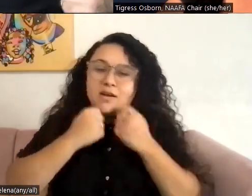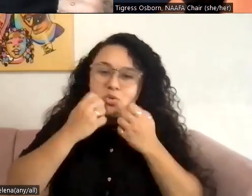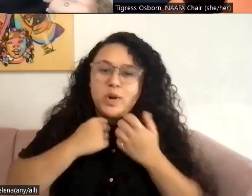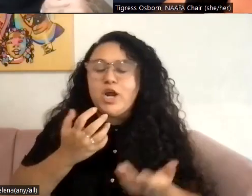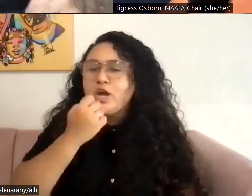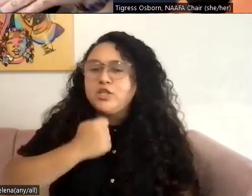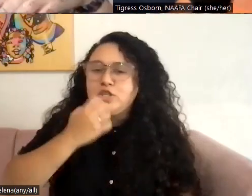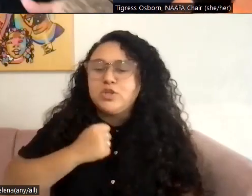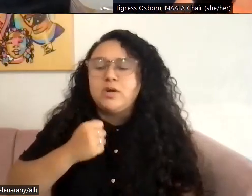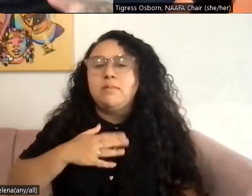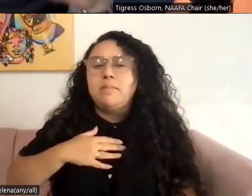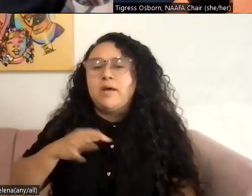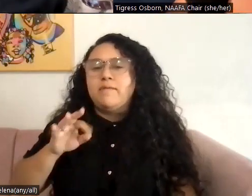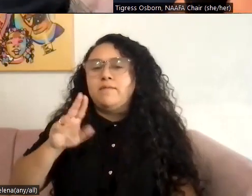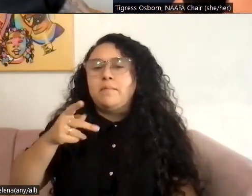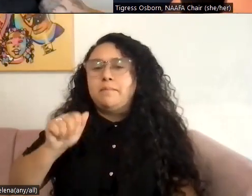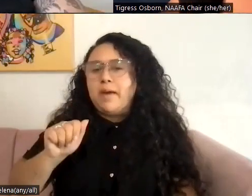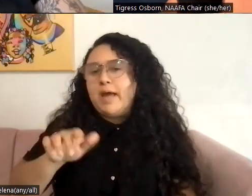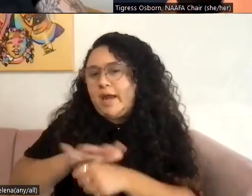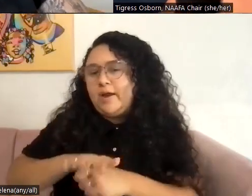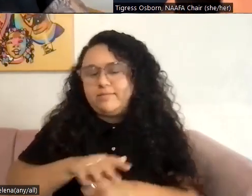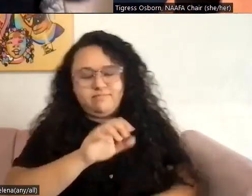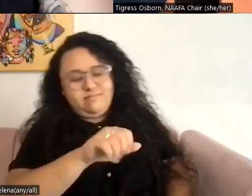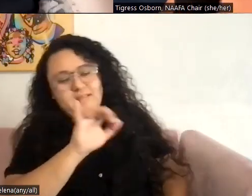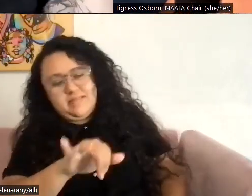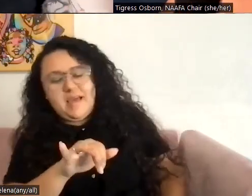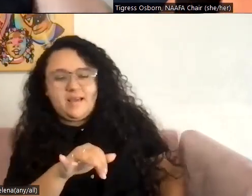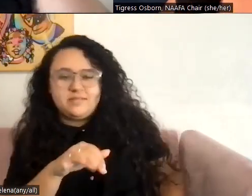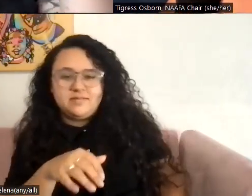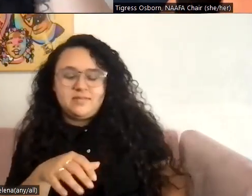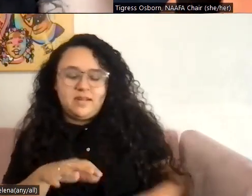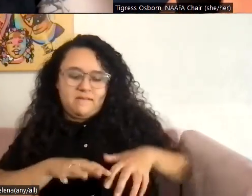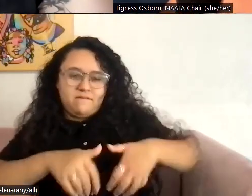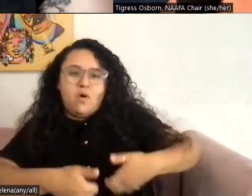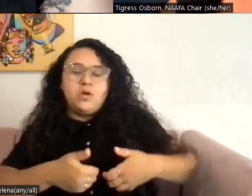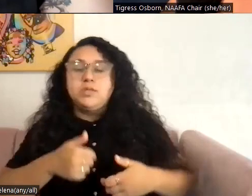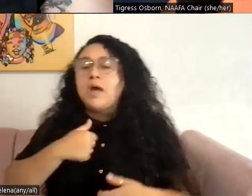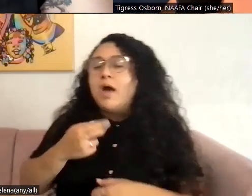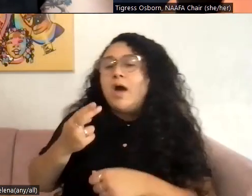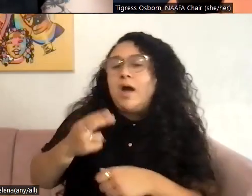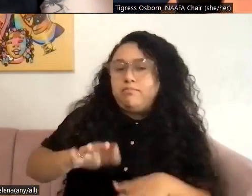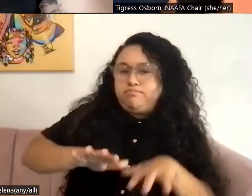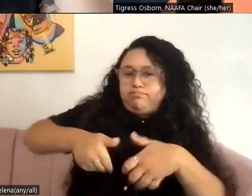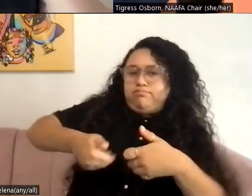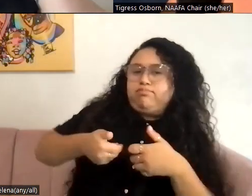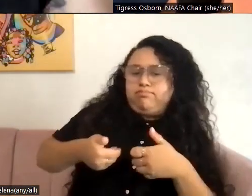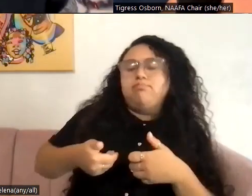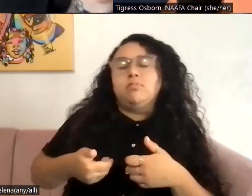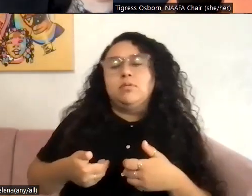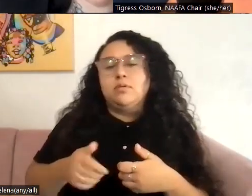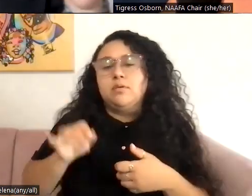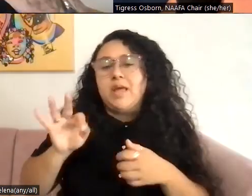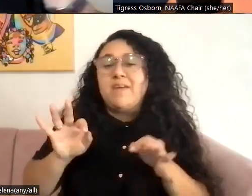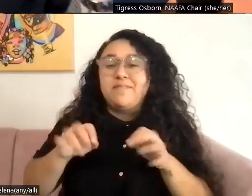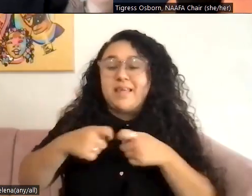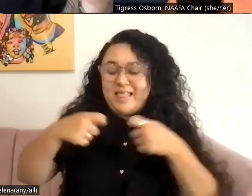So fire unfold. Exactly. So then I'll even put my cotton undies between the fold as long as the elastic